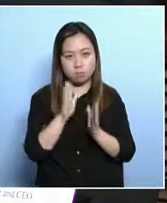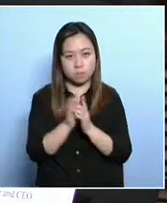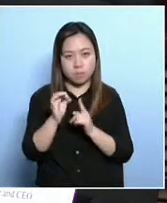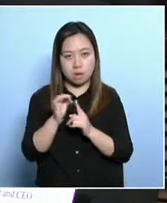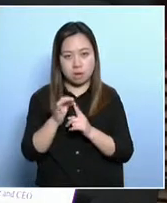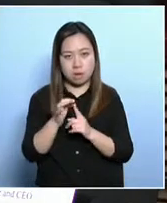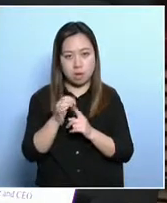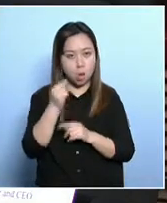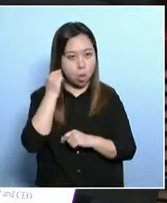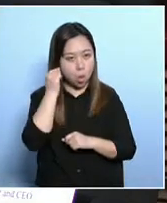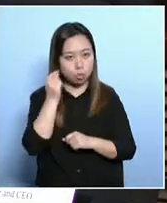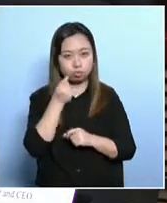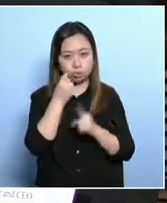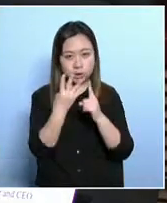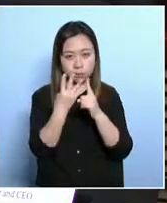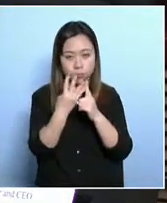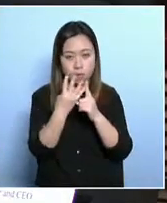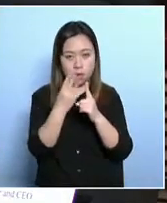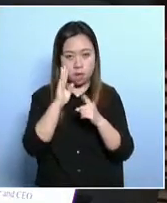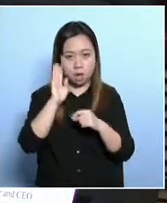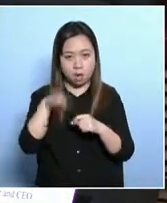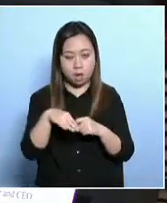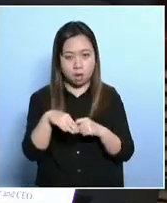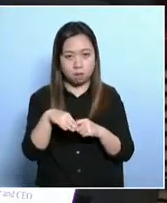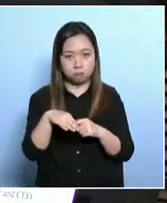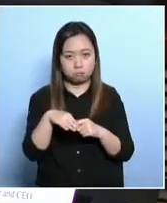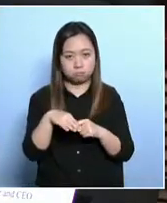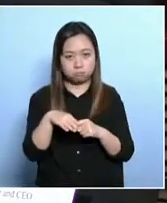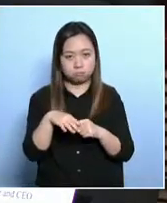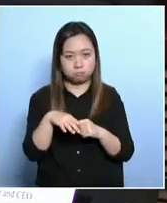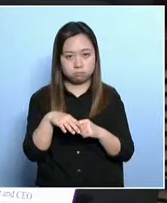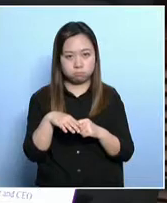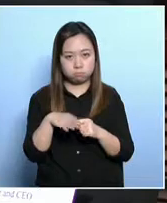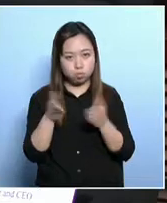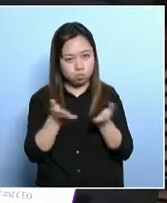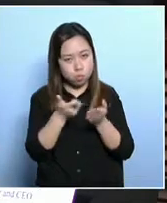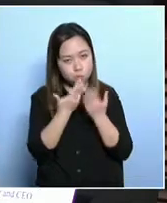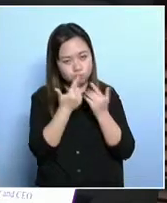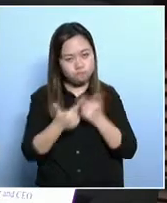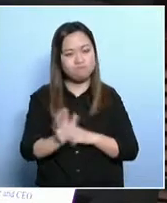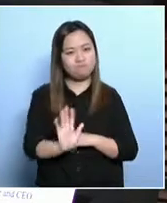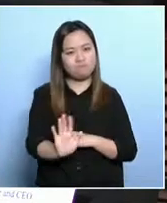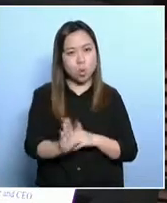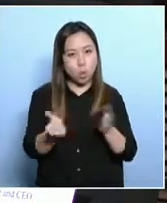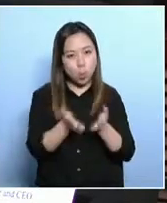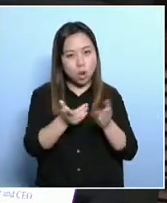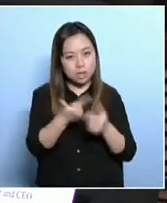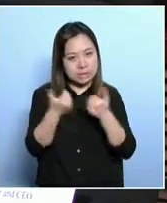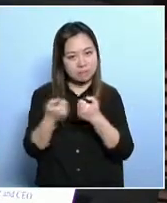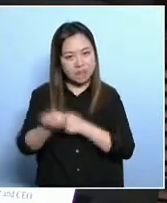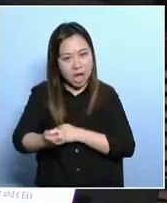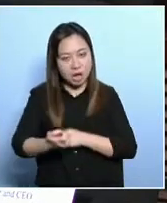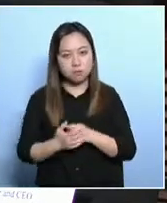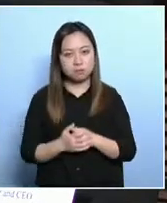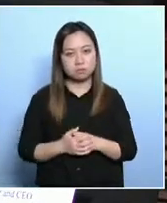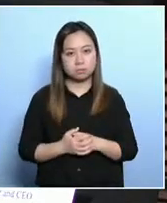age for a girl to get engaged, to be married, is 14 to 15. Education beyond 14, Form 4